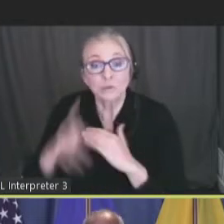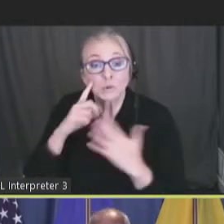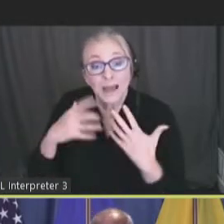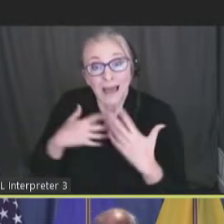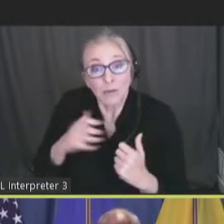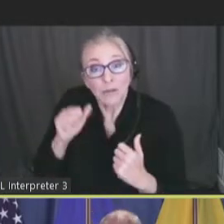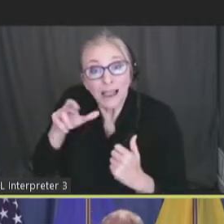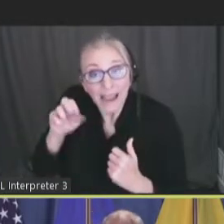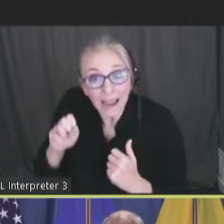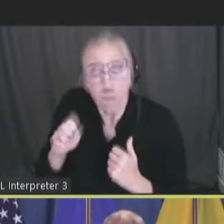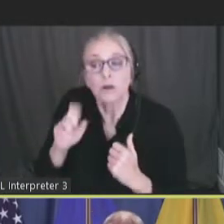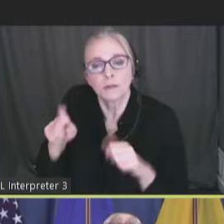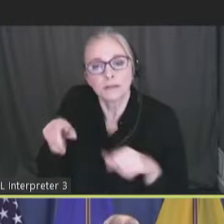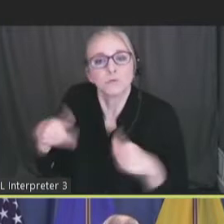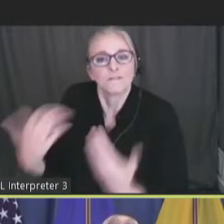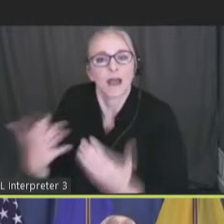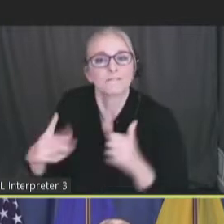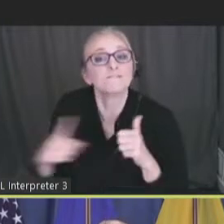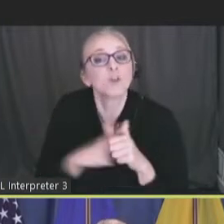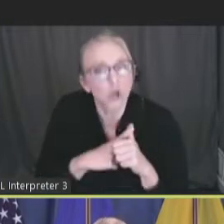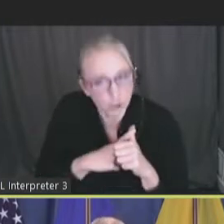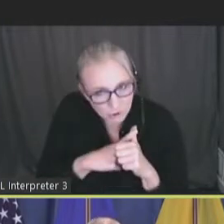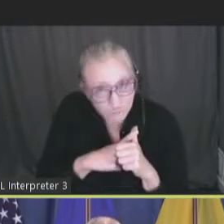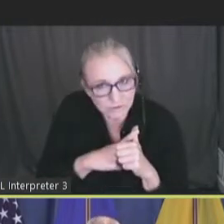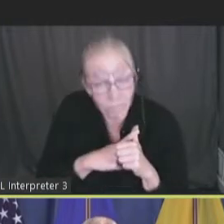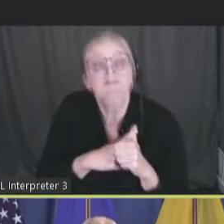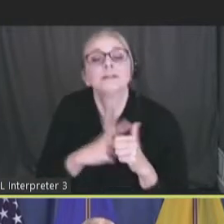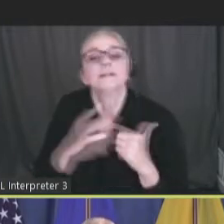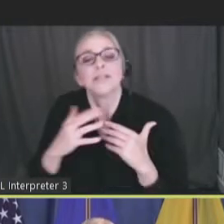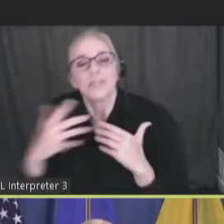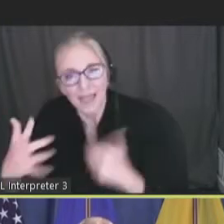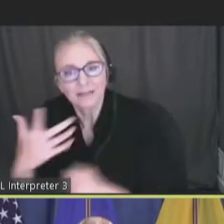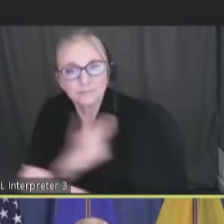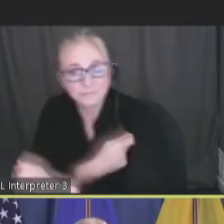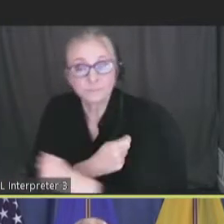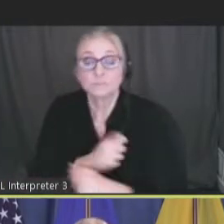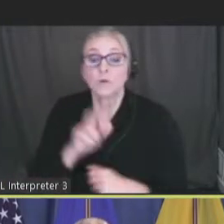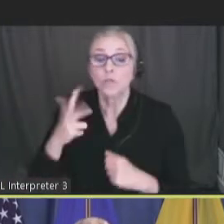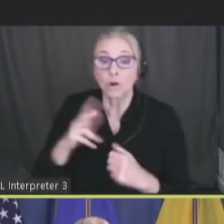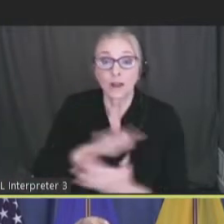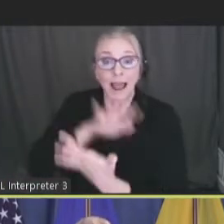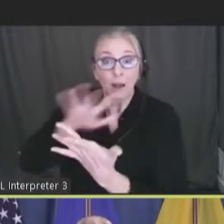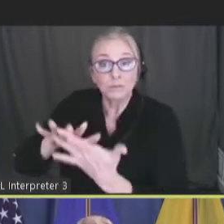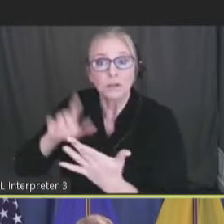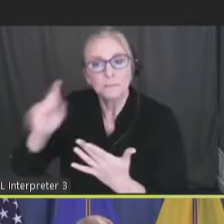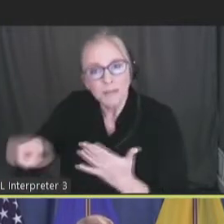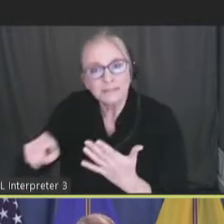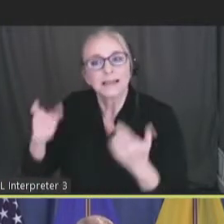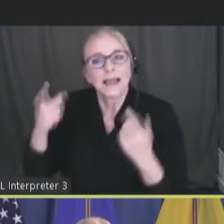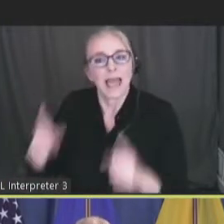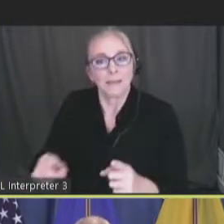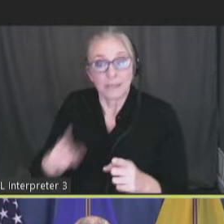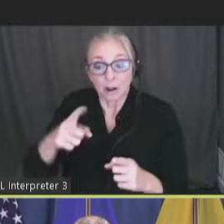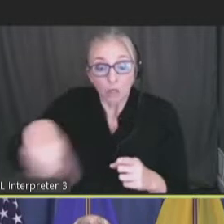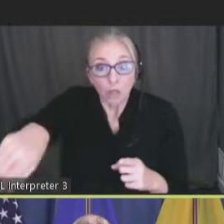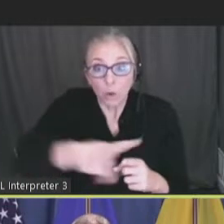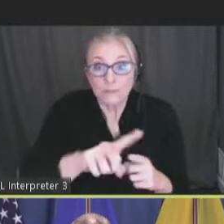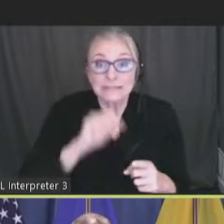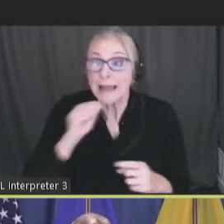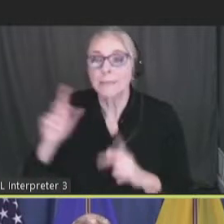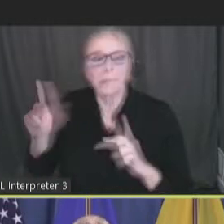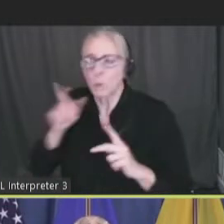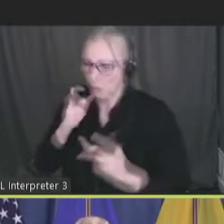We have to provide those things first. And third is our outreach must be conducted by trusted community